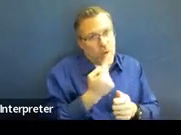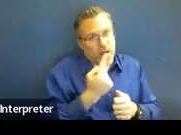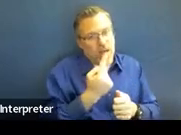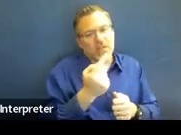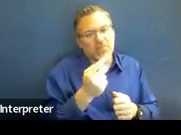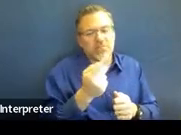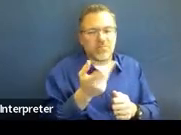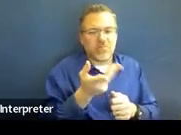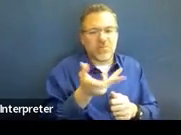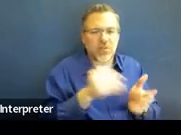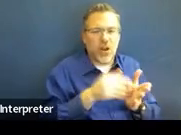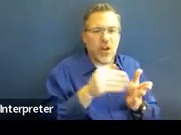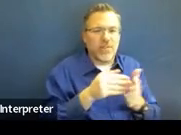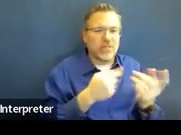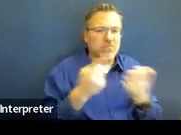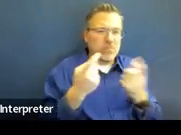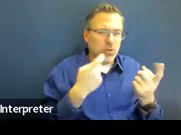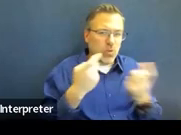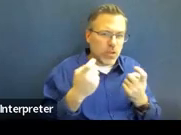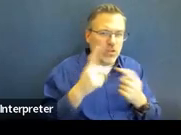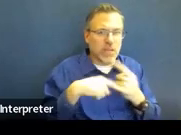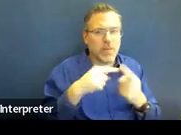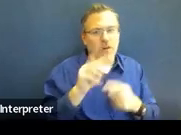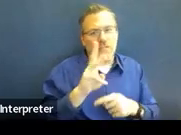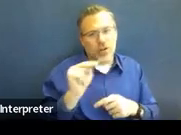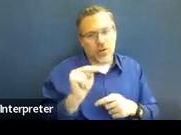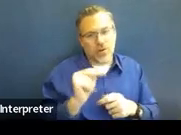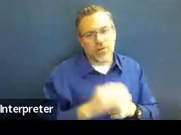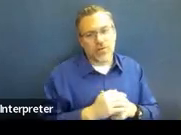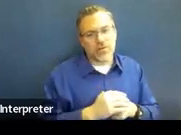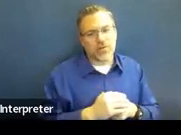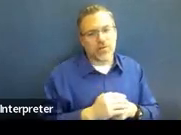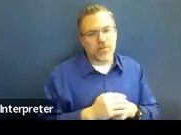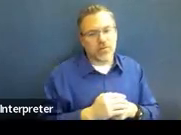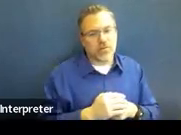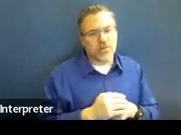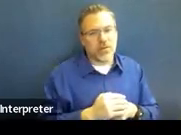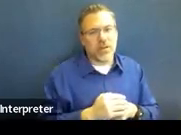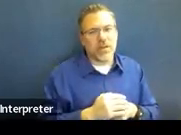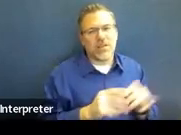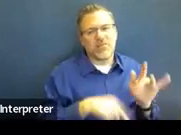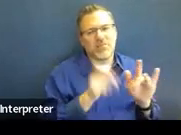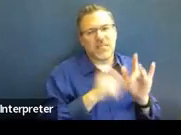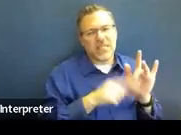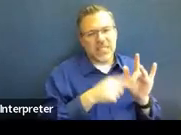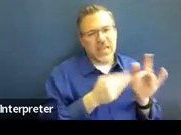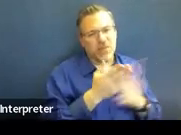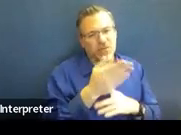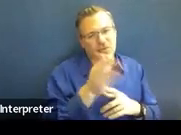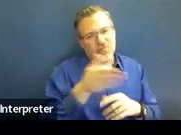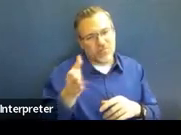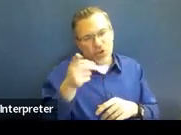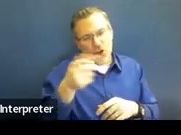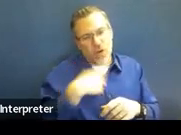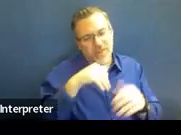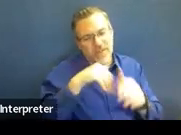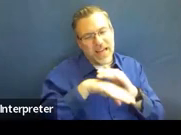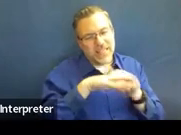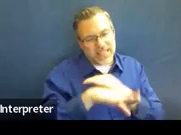around the written notice. So I'm just going to kind of skip through these. You can, you have access to the